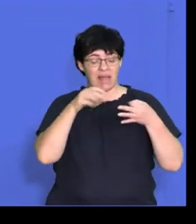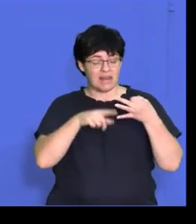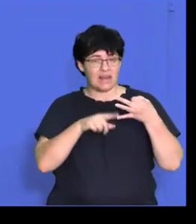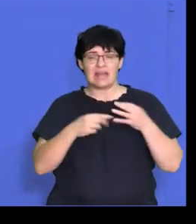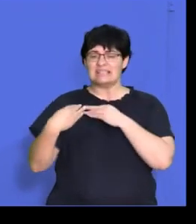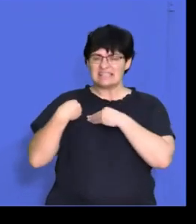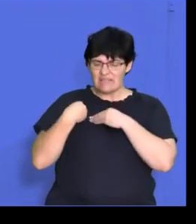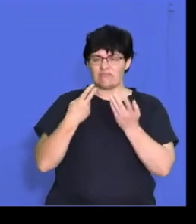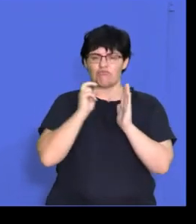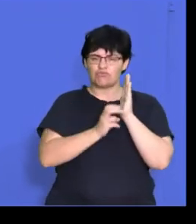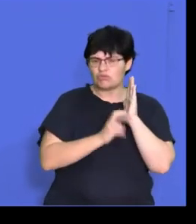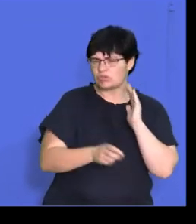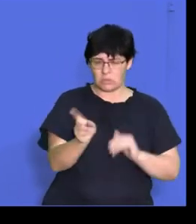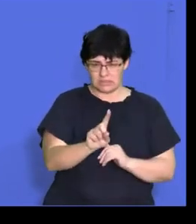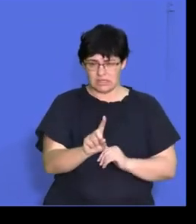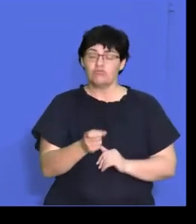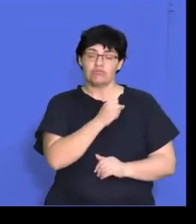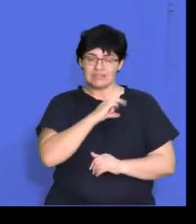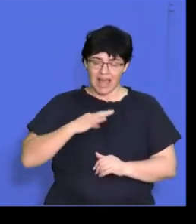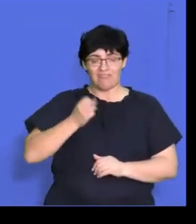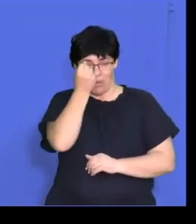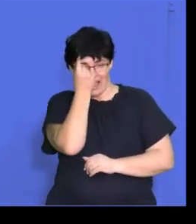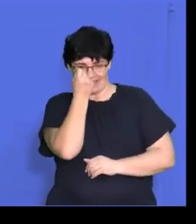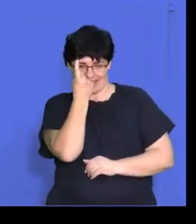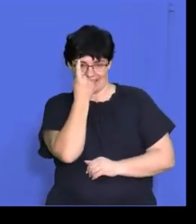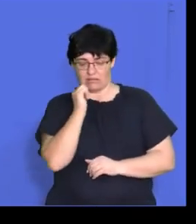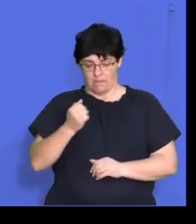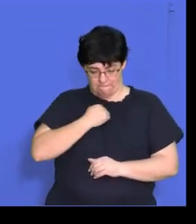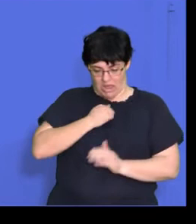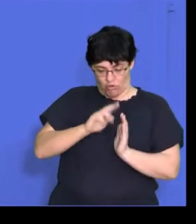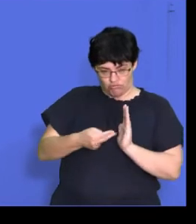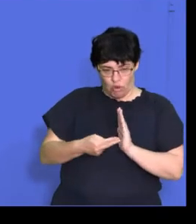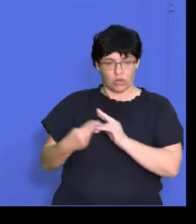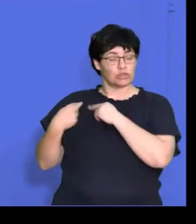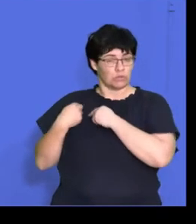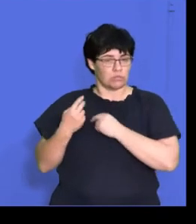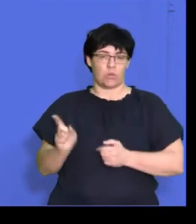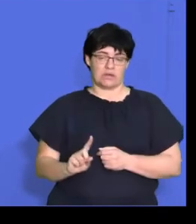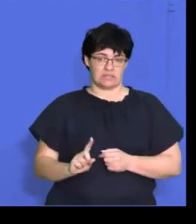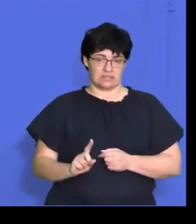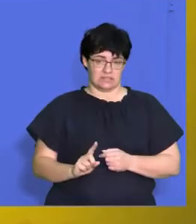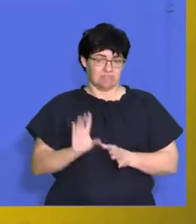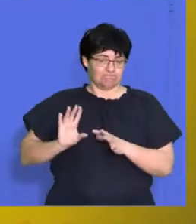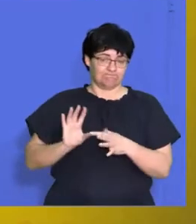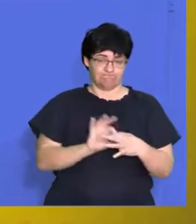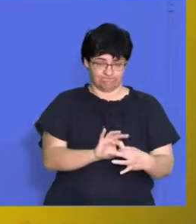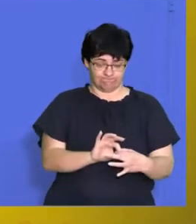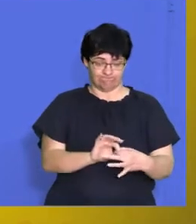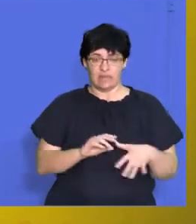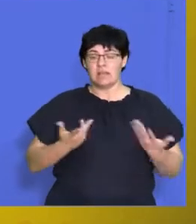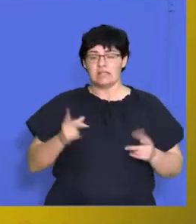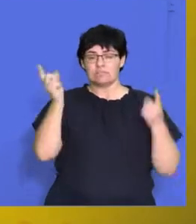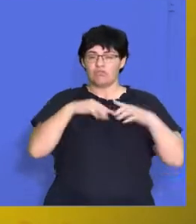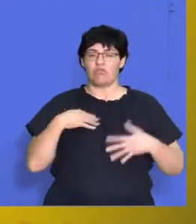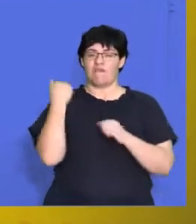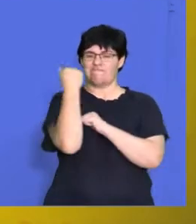regulations and rules so that the new employee will understand their roles and responsibilities in this regard, especially if you're dealing